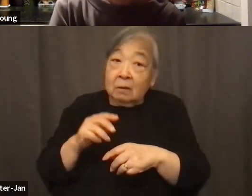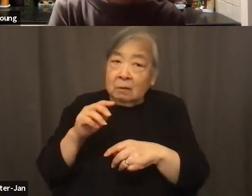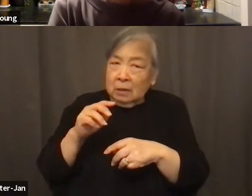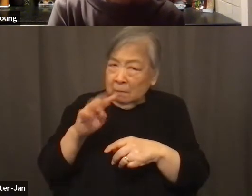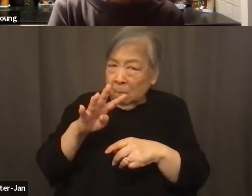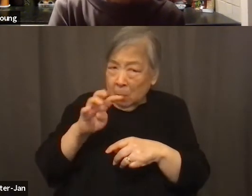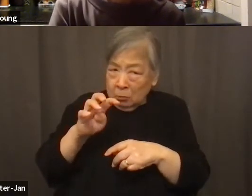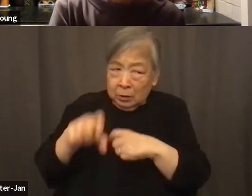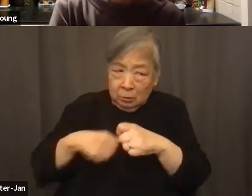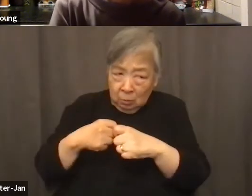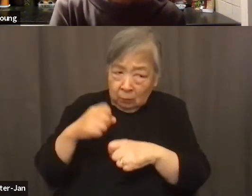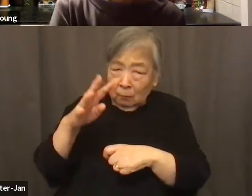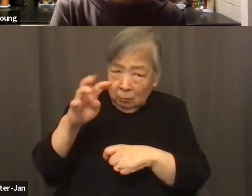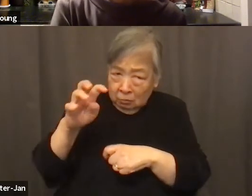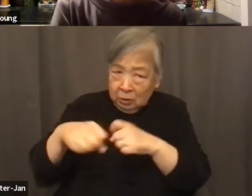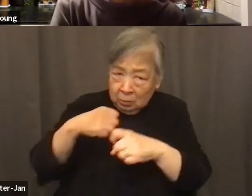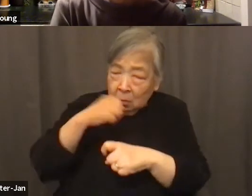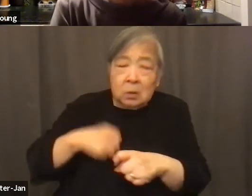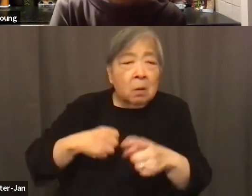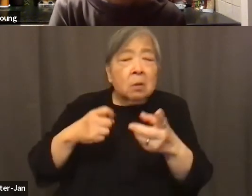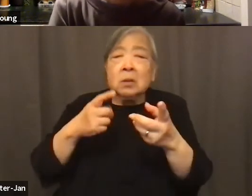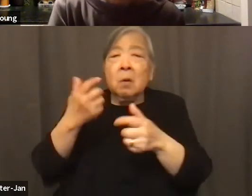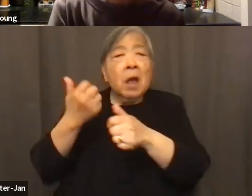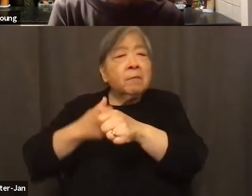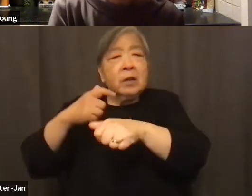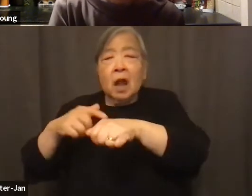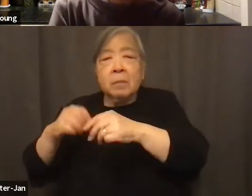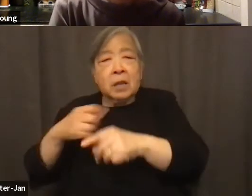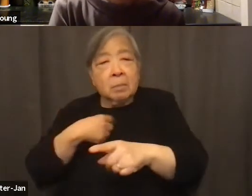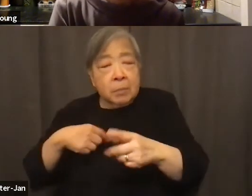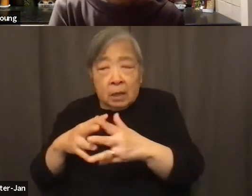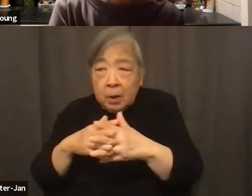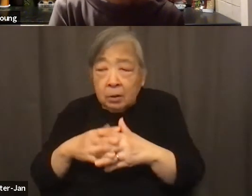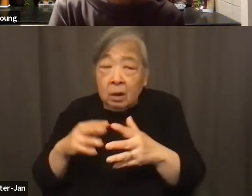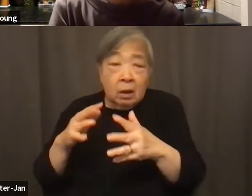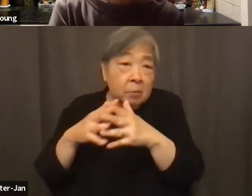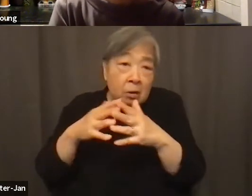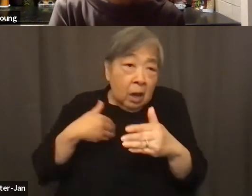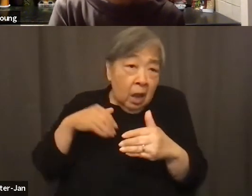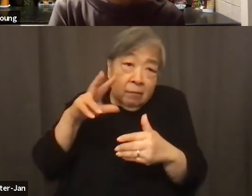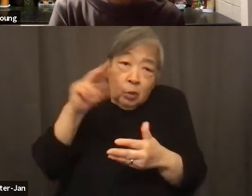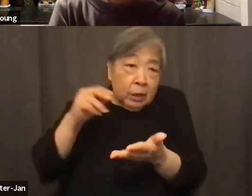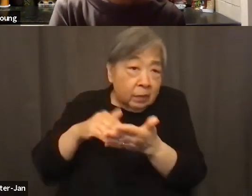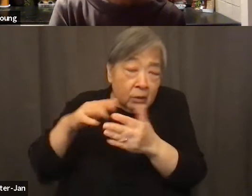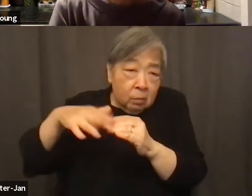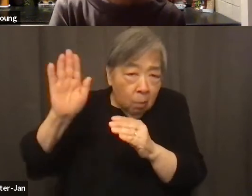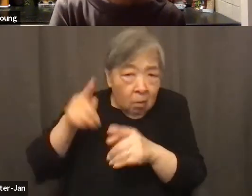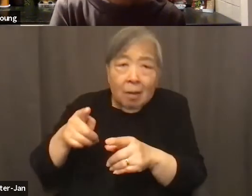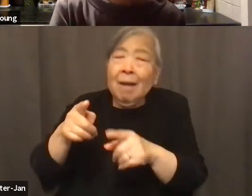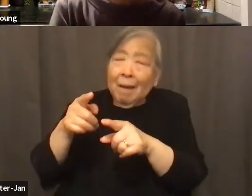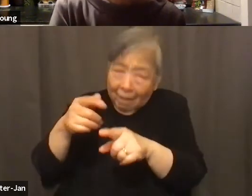all of us because every town in America that has a population of 50,000 or more has a Chinese restaurant.